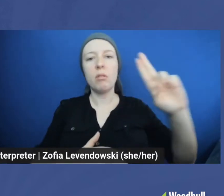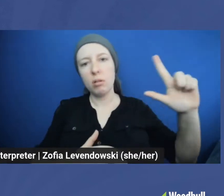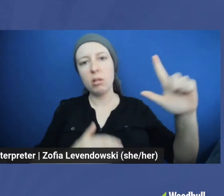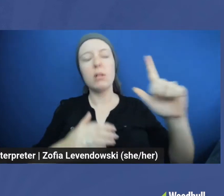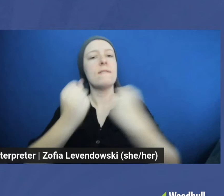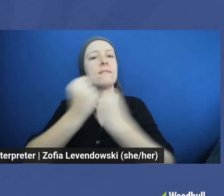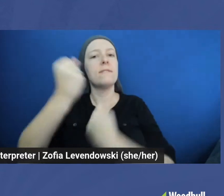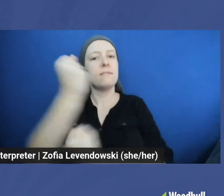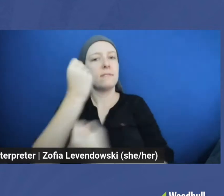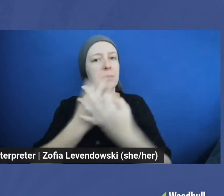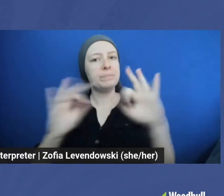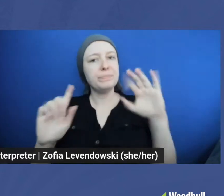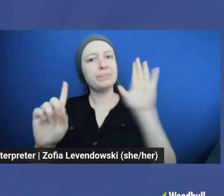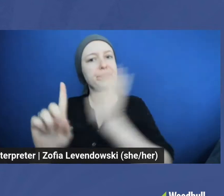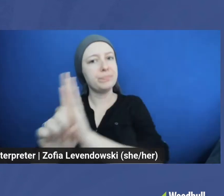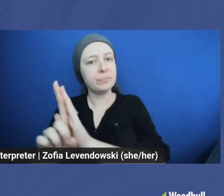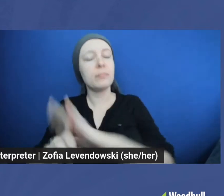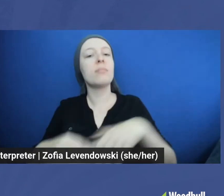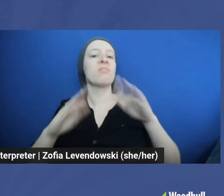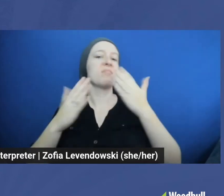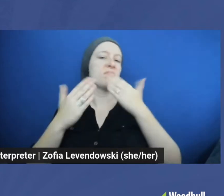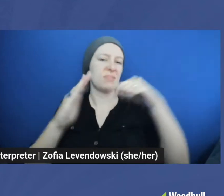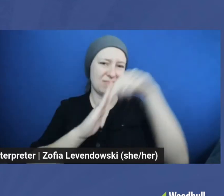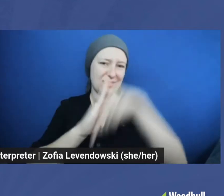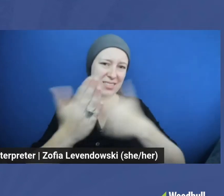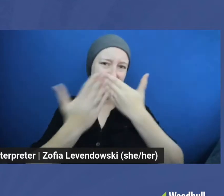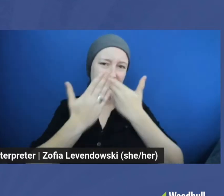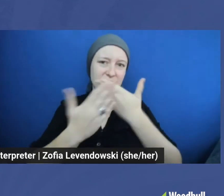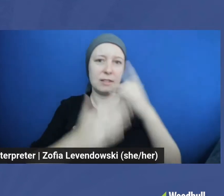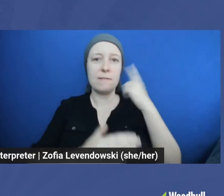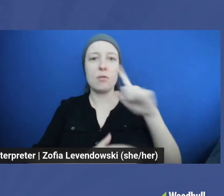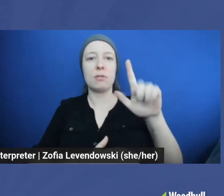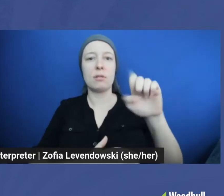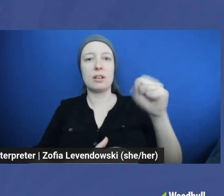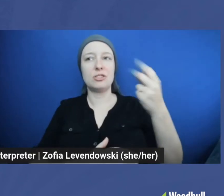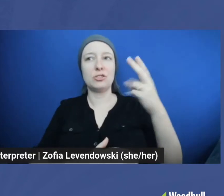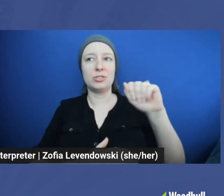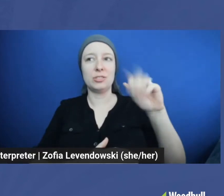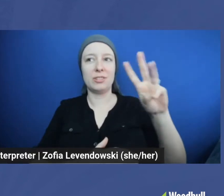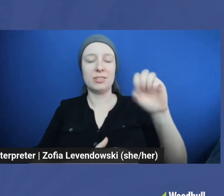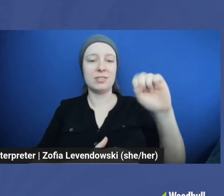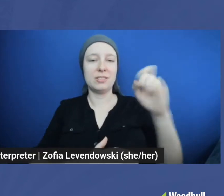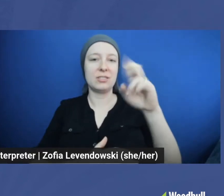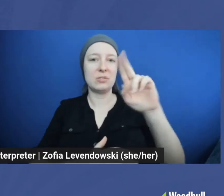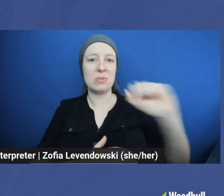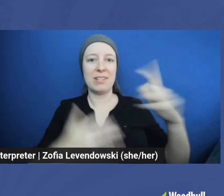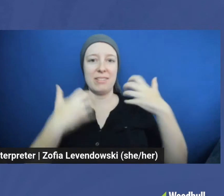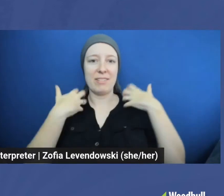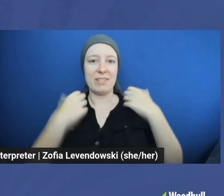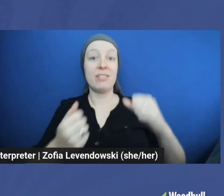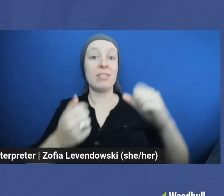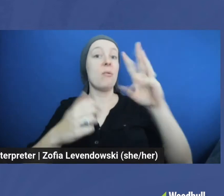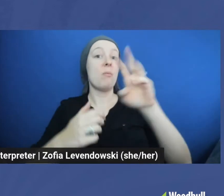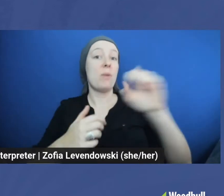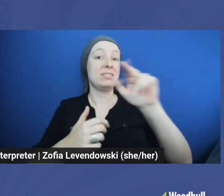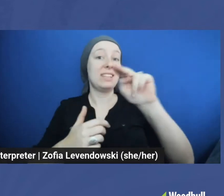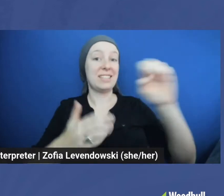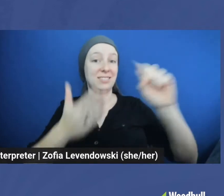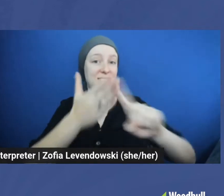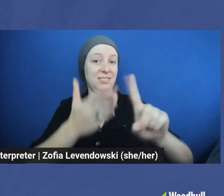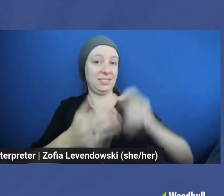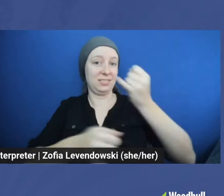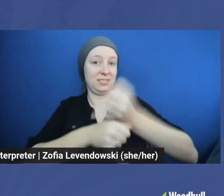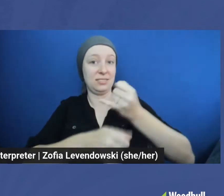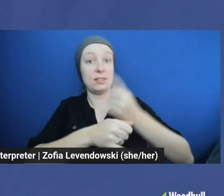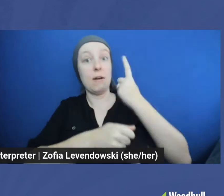important program. We're also deeply thankful to the LaShaw Sexual Health and Wellness Research Institute for their financial